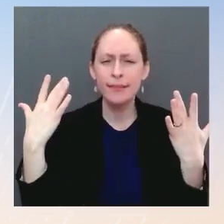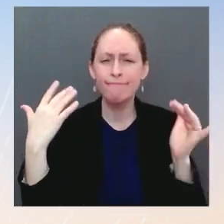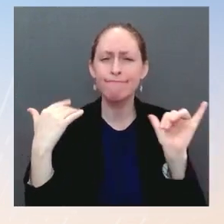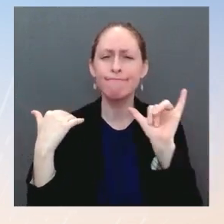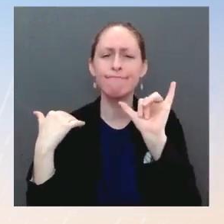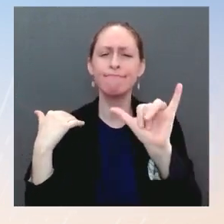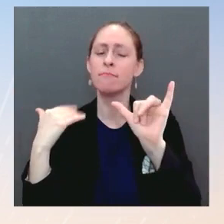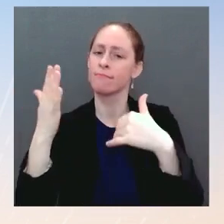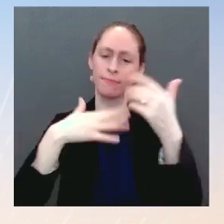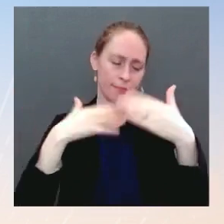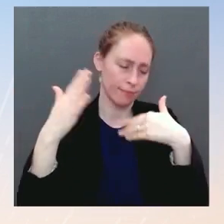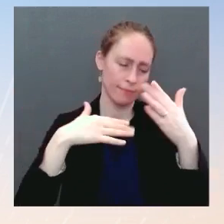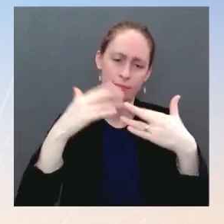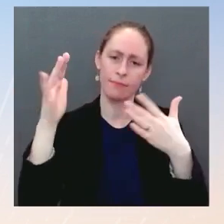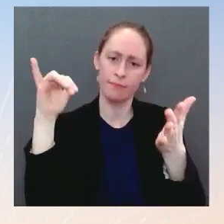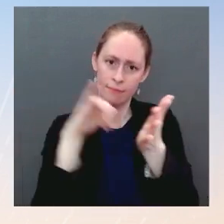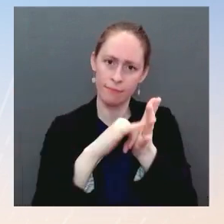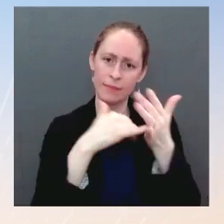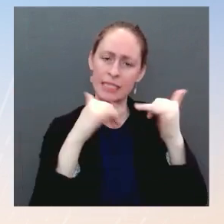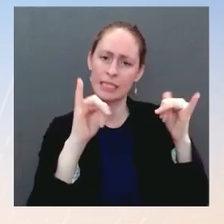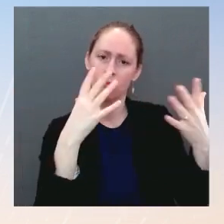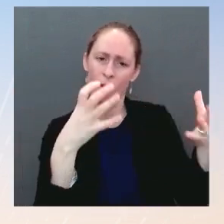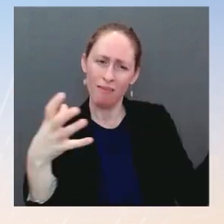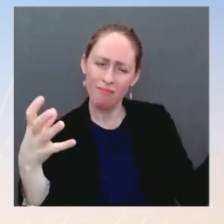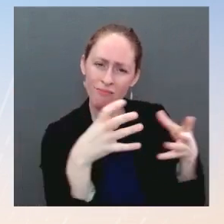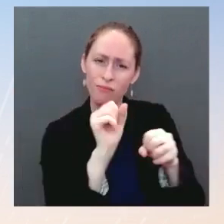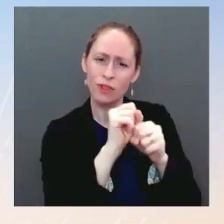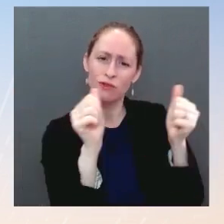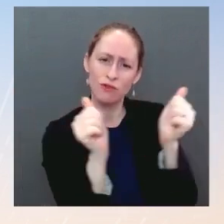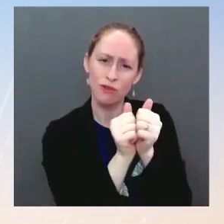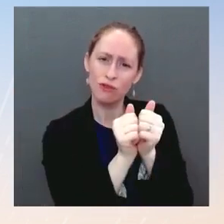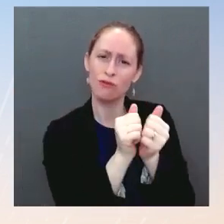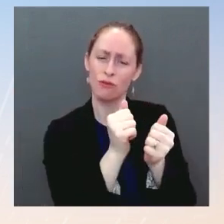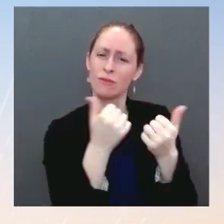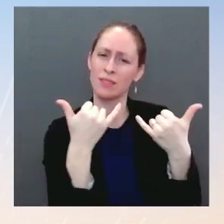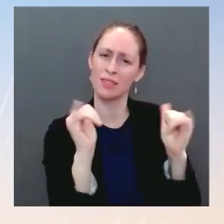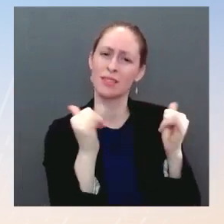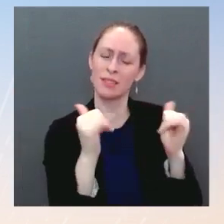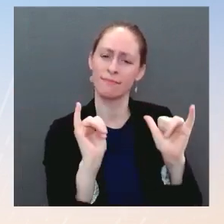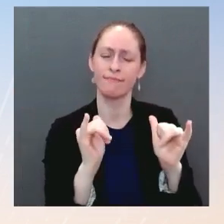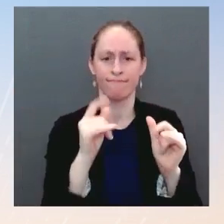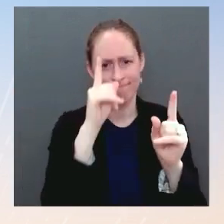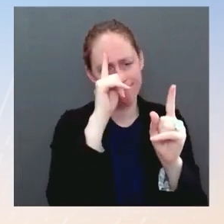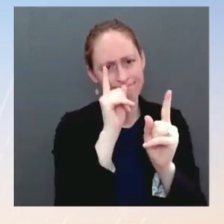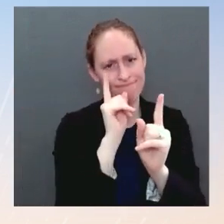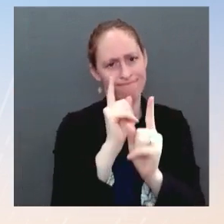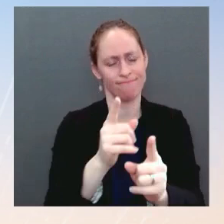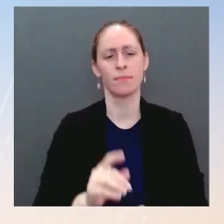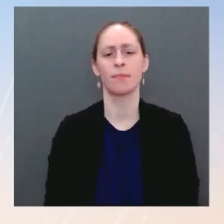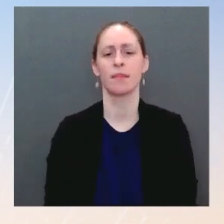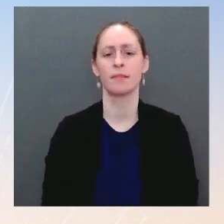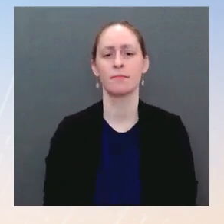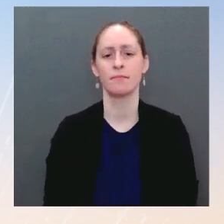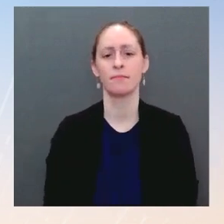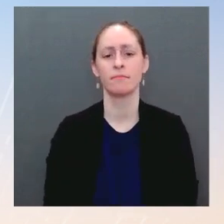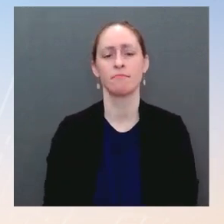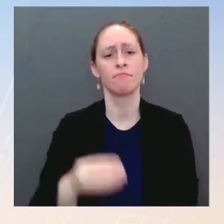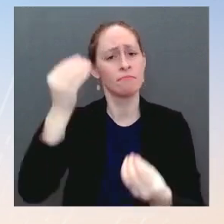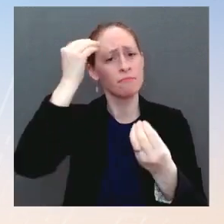is not on navigating out the legislative game playing. It is on